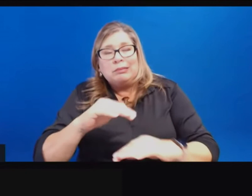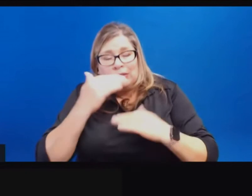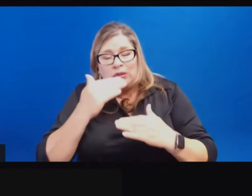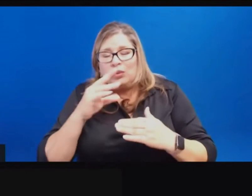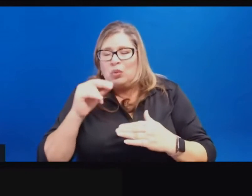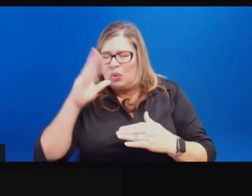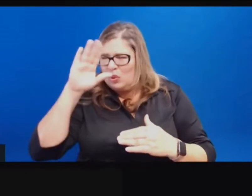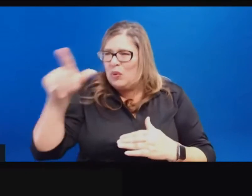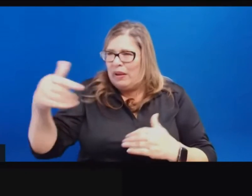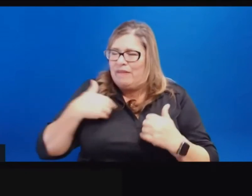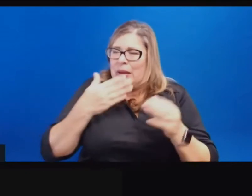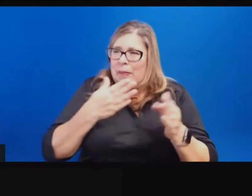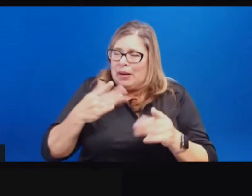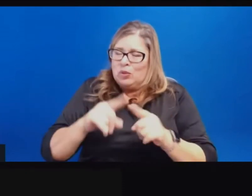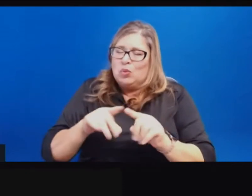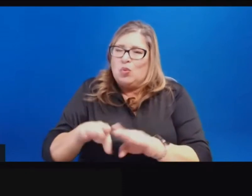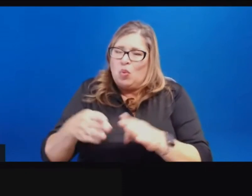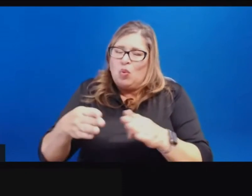that have been already in place.